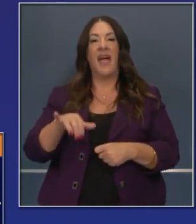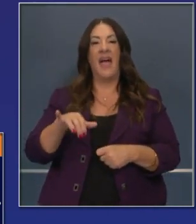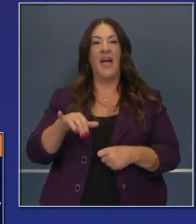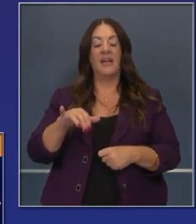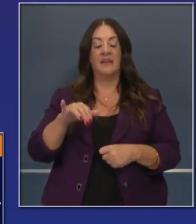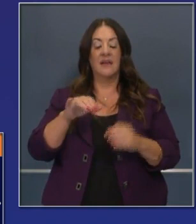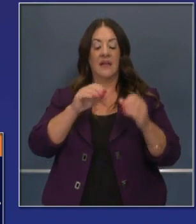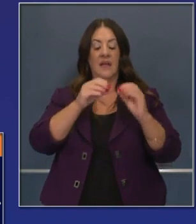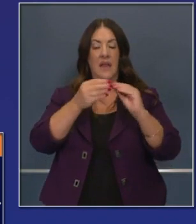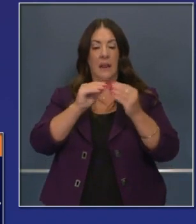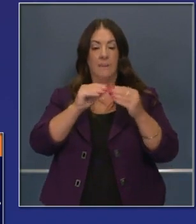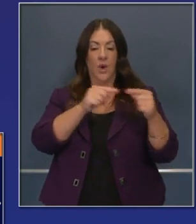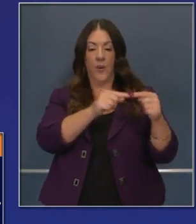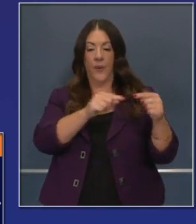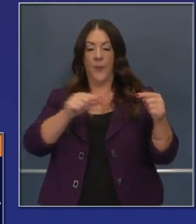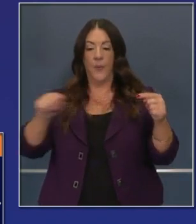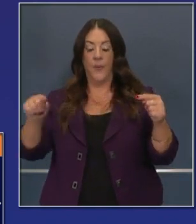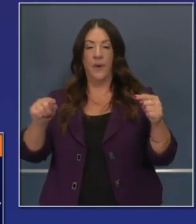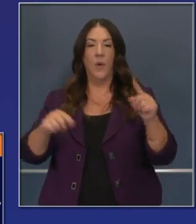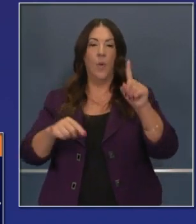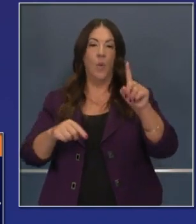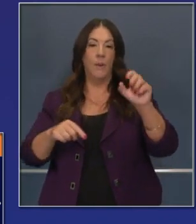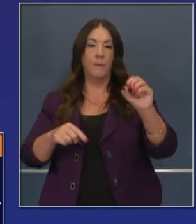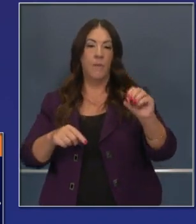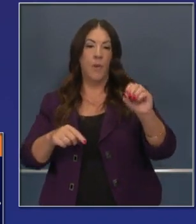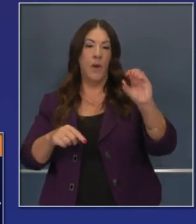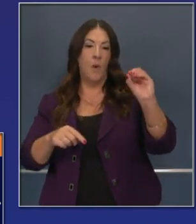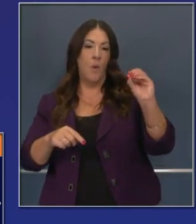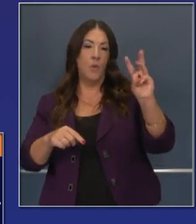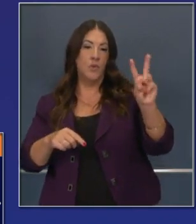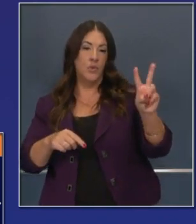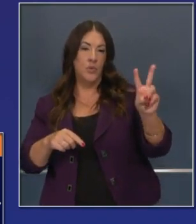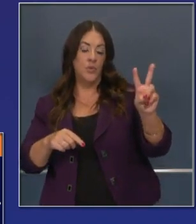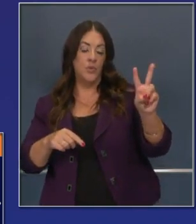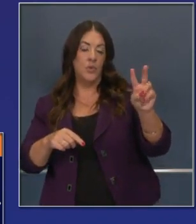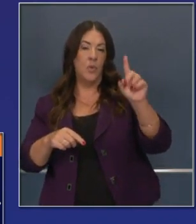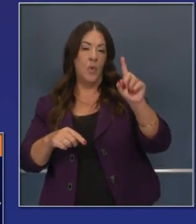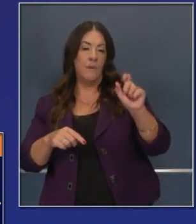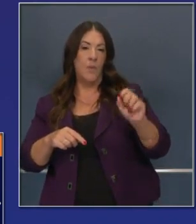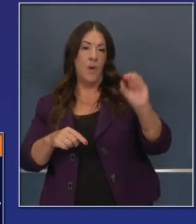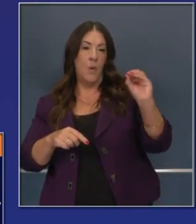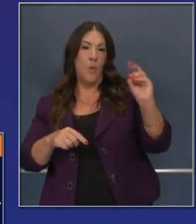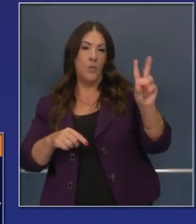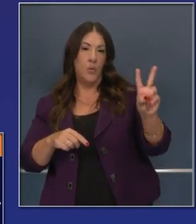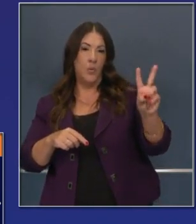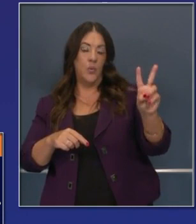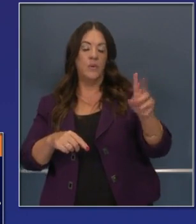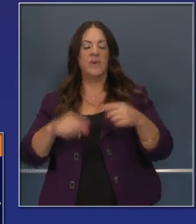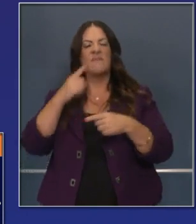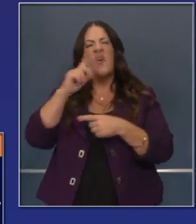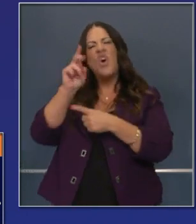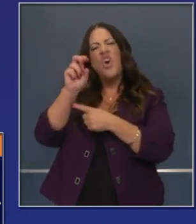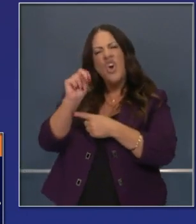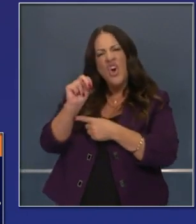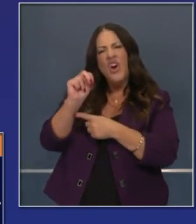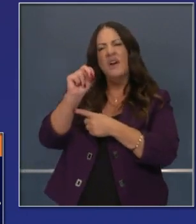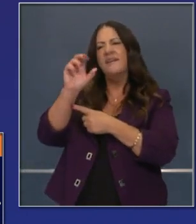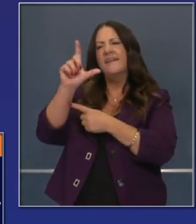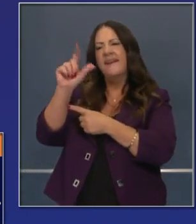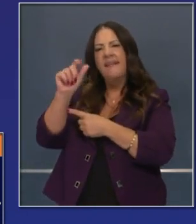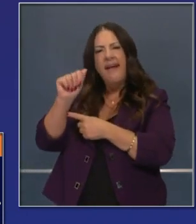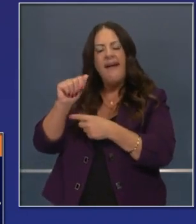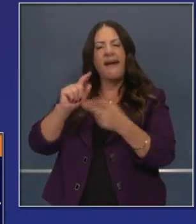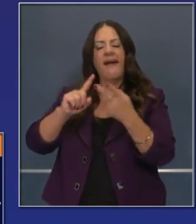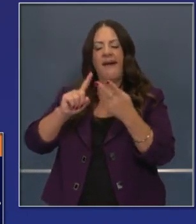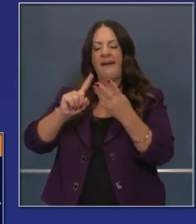is represented on this slide at 1.02, 1.02 in Kern, LA, San Luis Obispo,